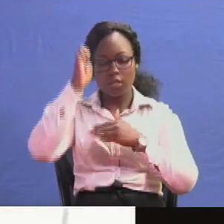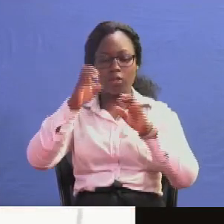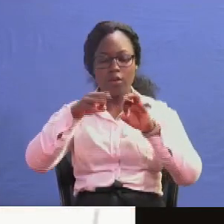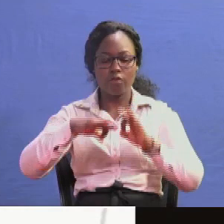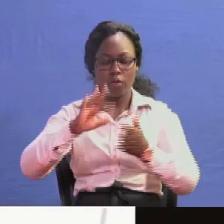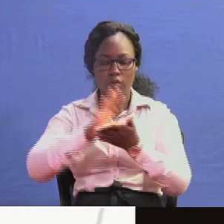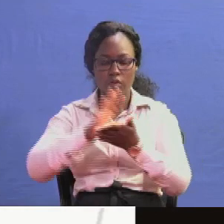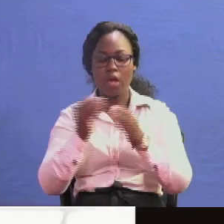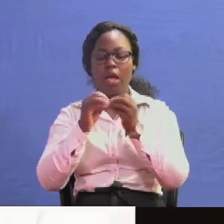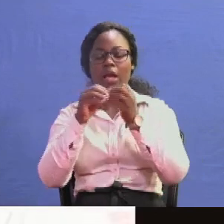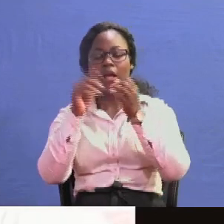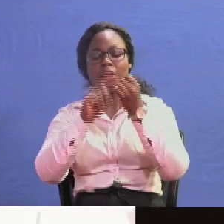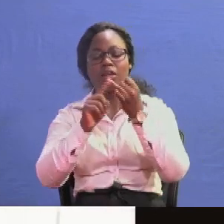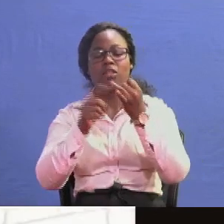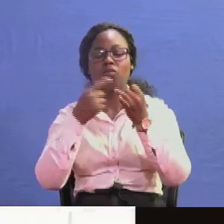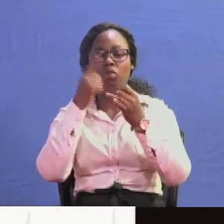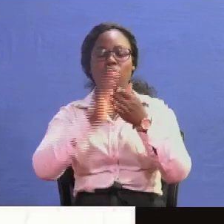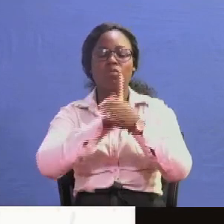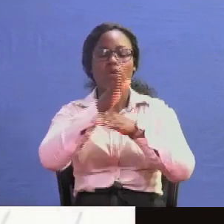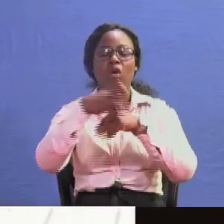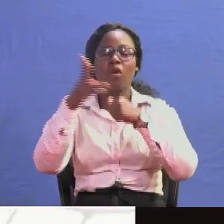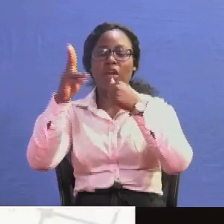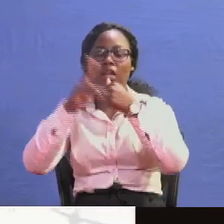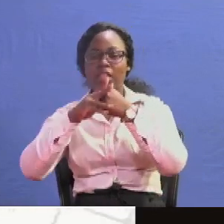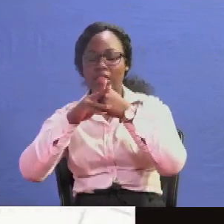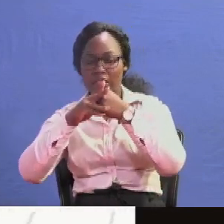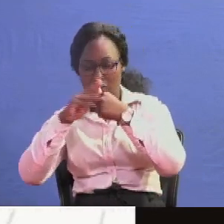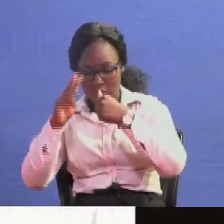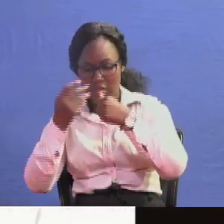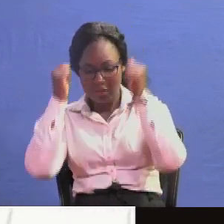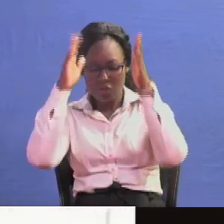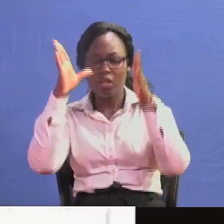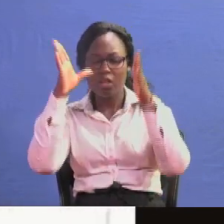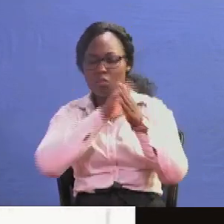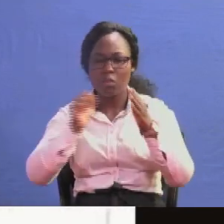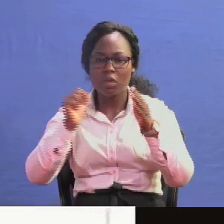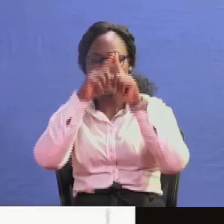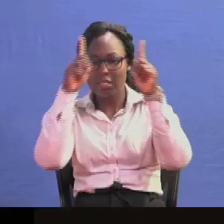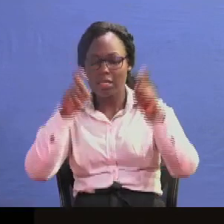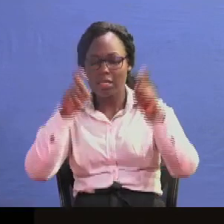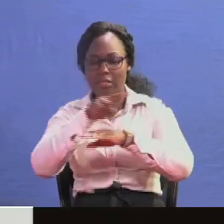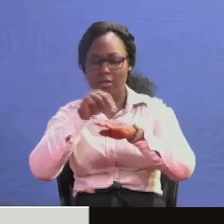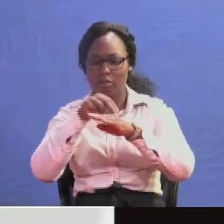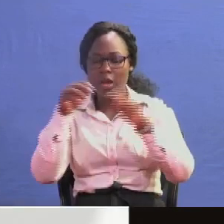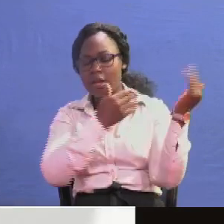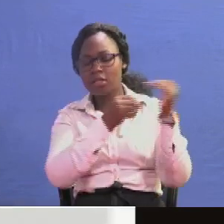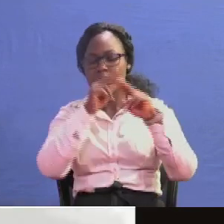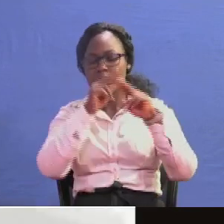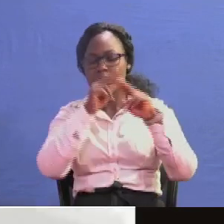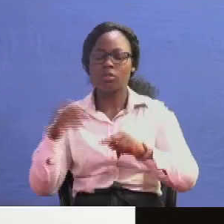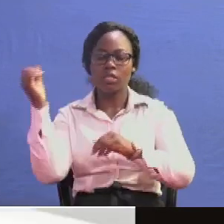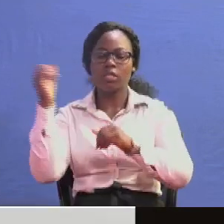two we've been told that over 9 000 students missed kcp and will be expected to sit the same in january